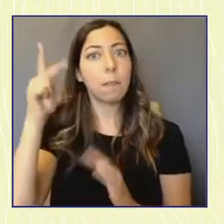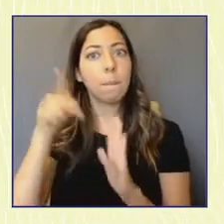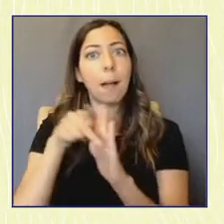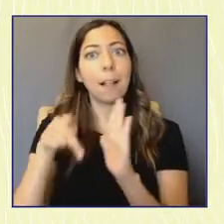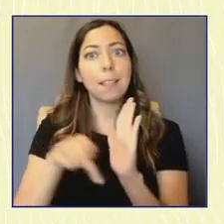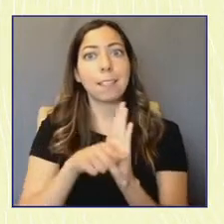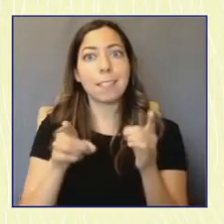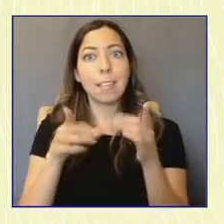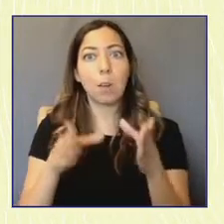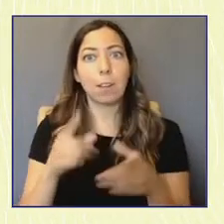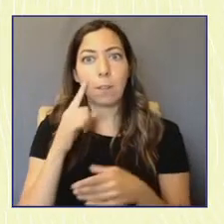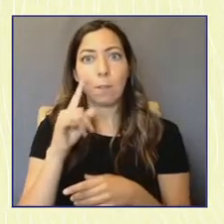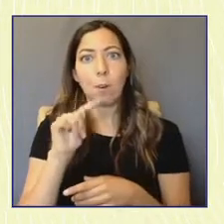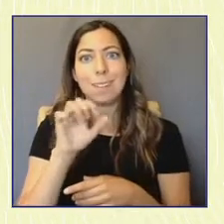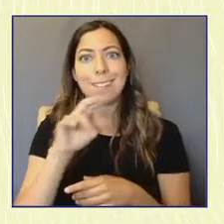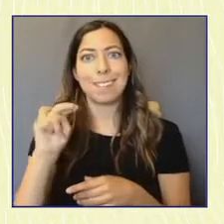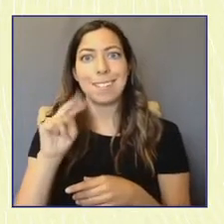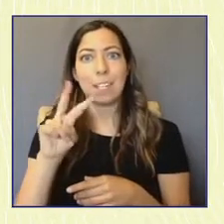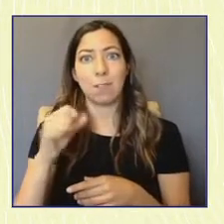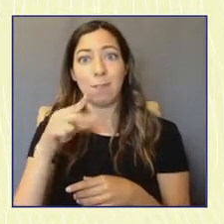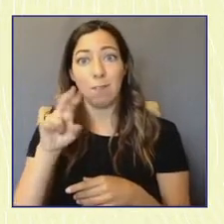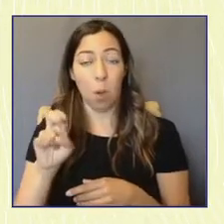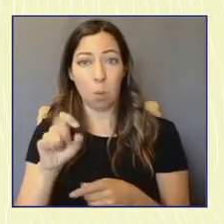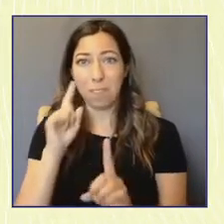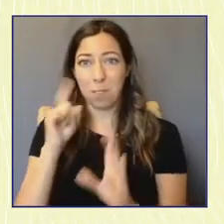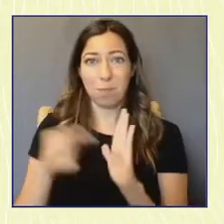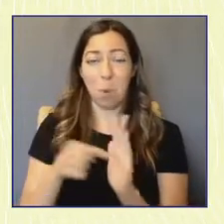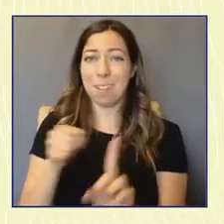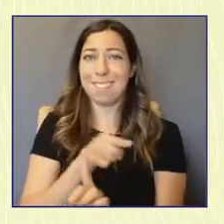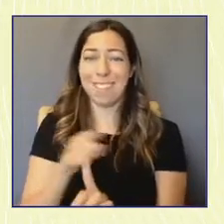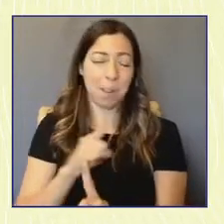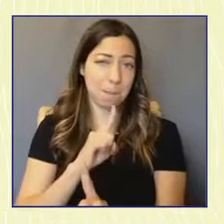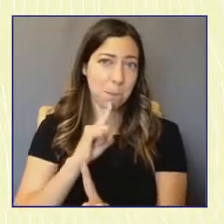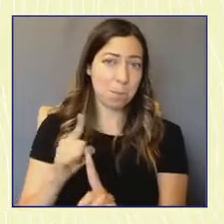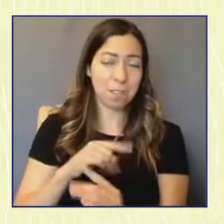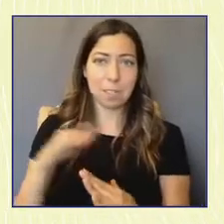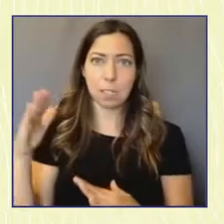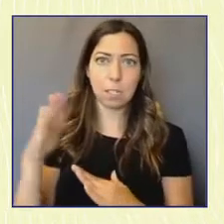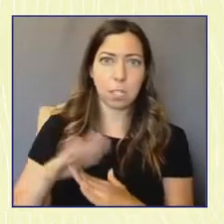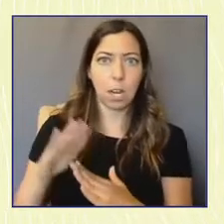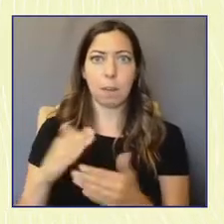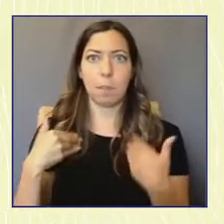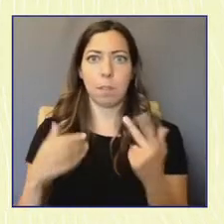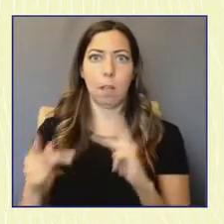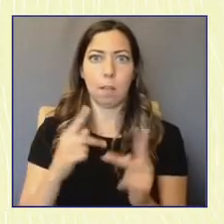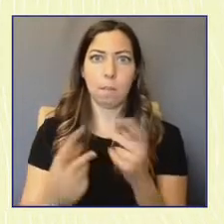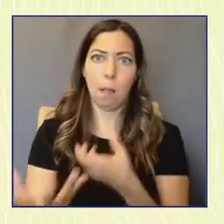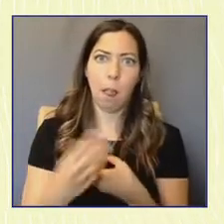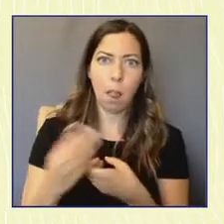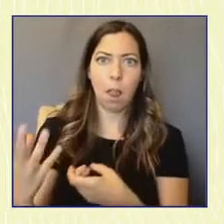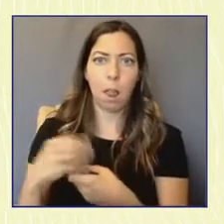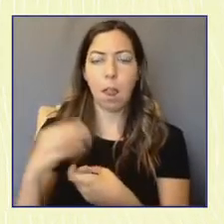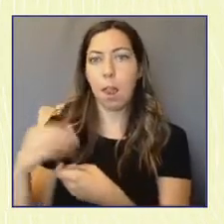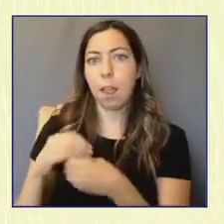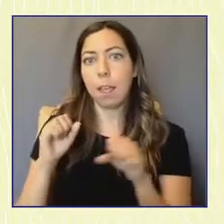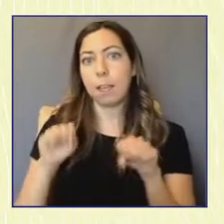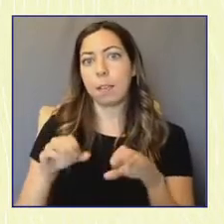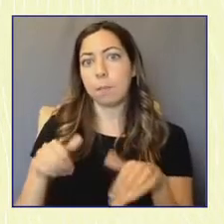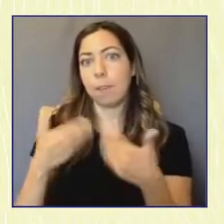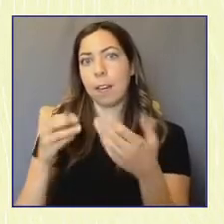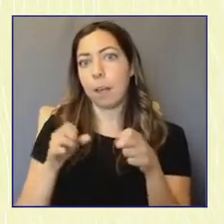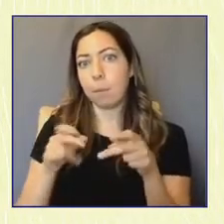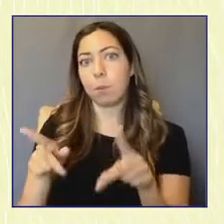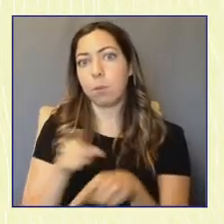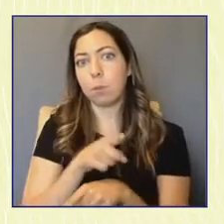if y'all have been following, but they have really been leading the way in informing and engaging young people and in giving them opportunities to share their stories, to elevate their